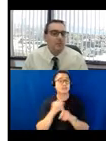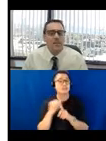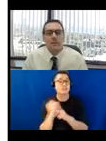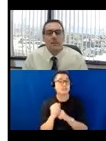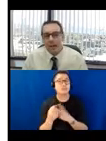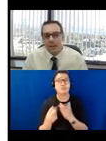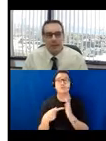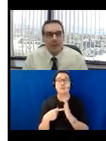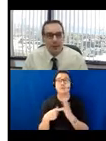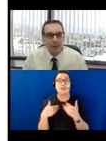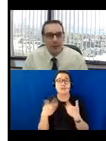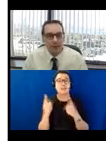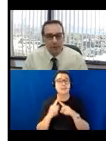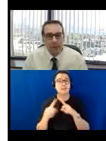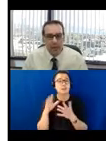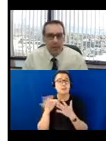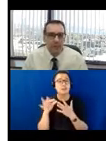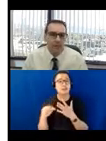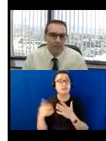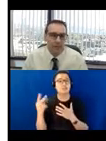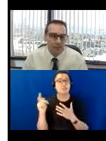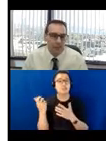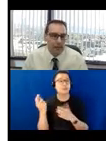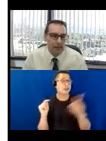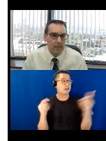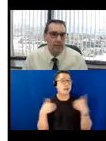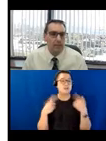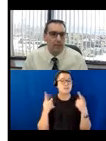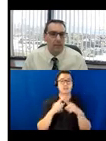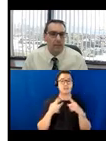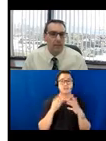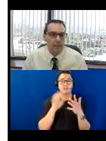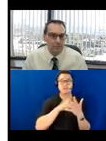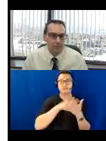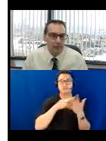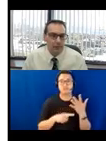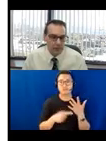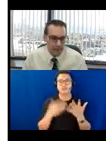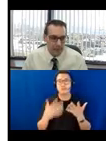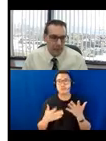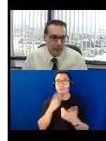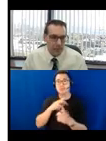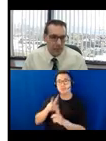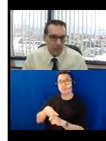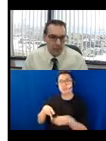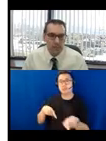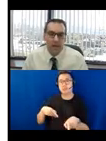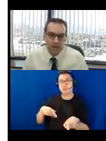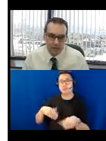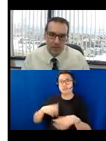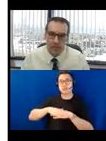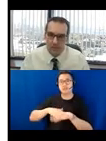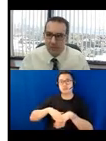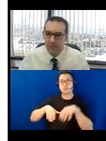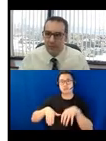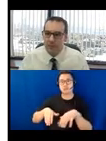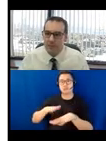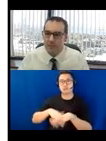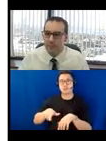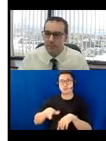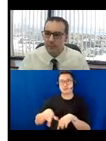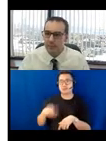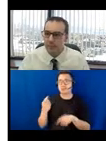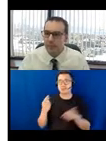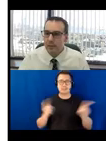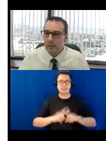options that might happen in that parklet that may not happen on the outdoor dining that's provided on the sidewalk. So they are considered different elements.